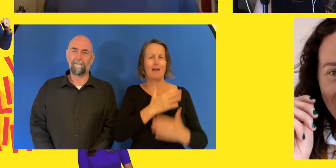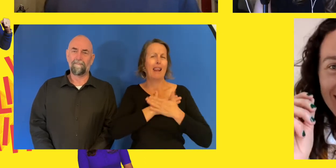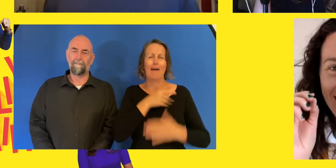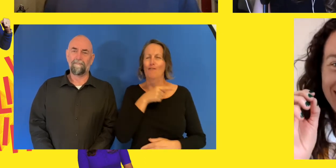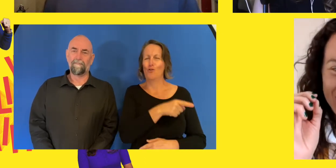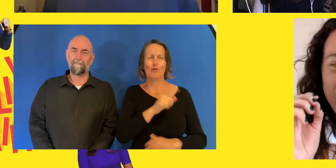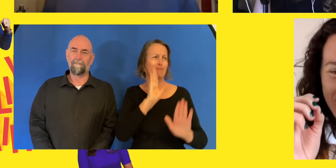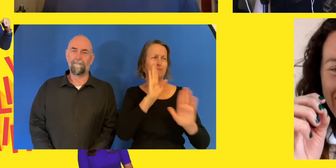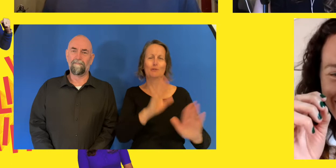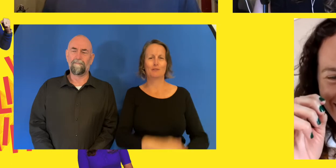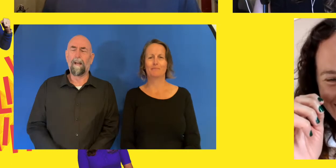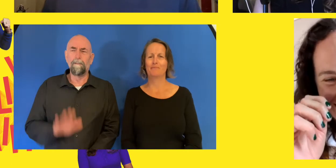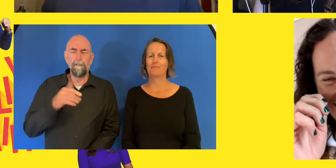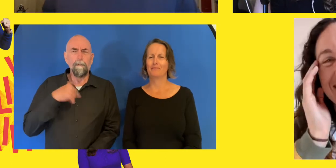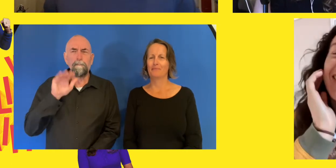Farkasova.